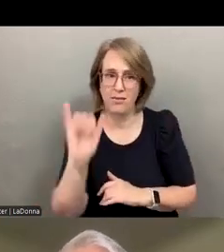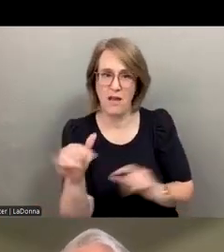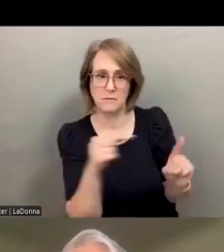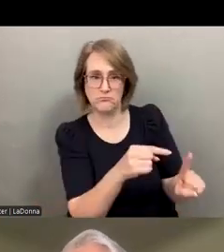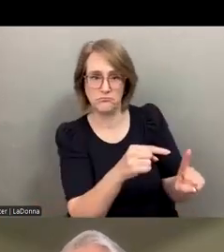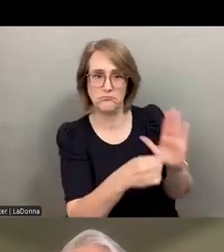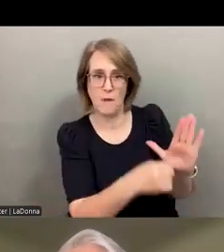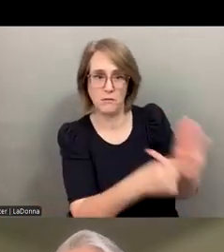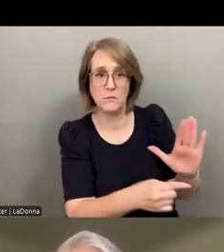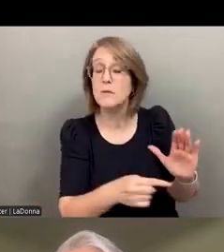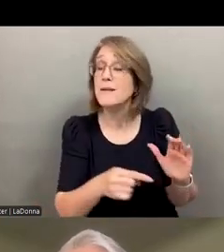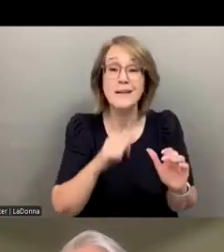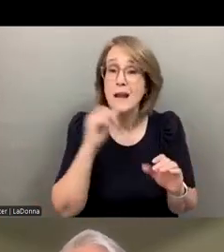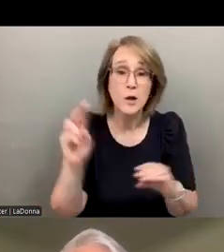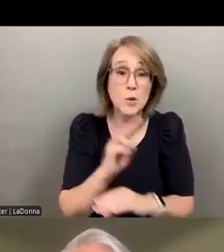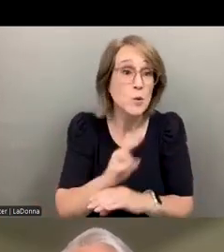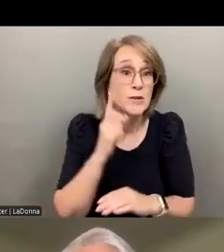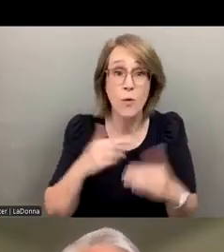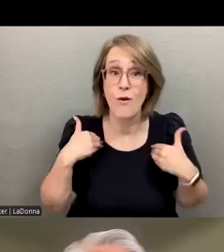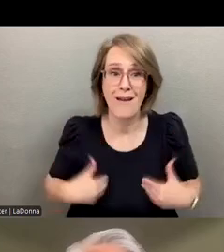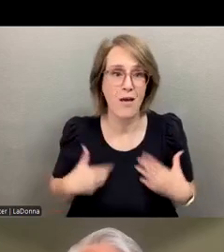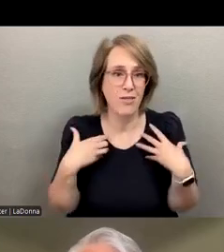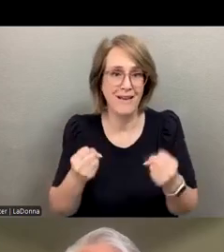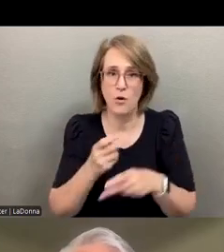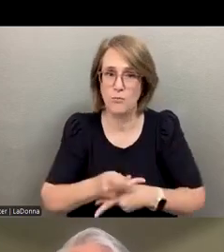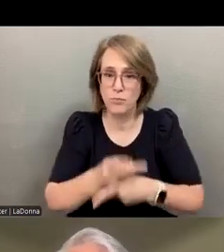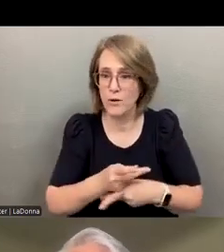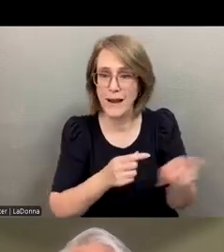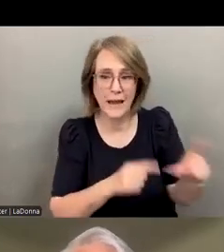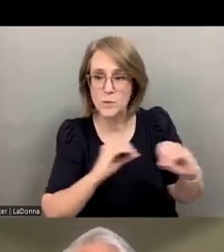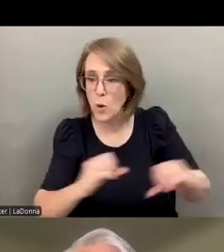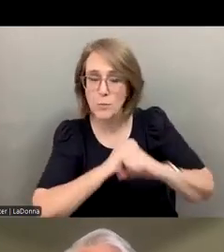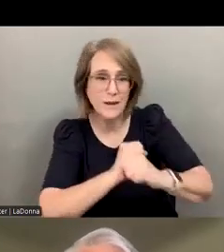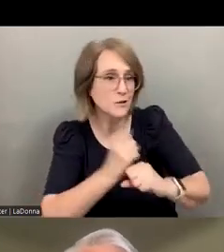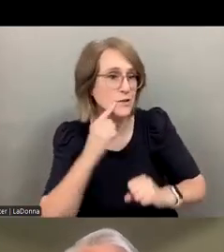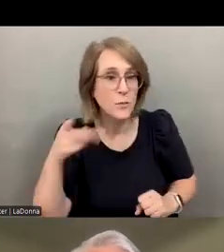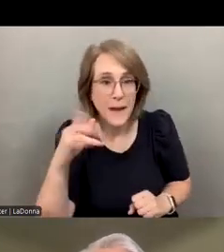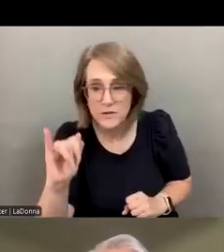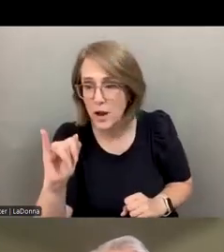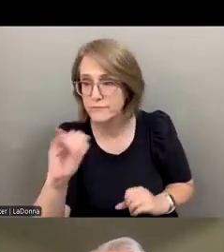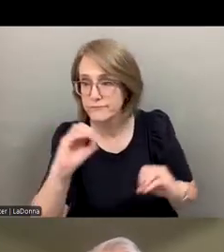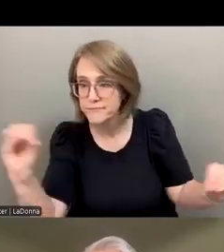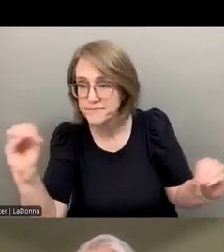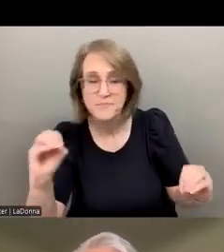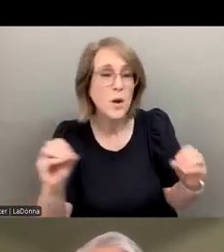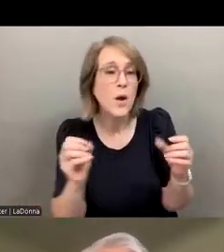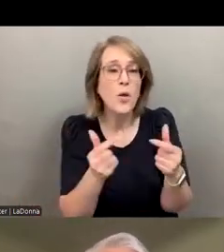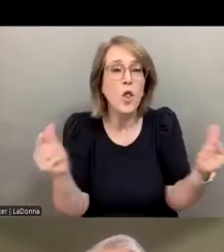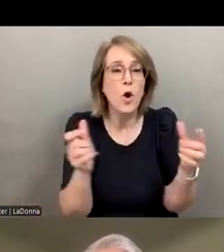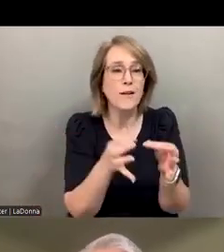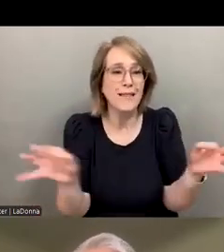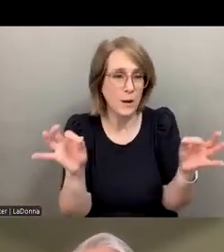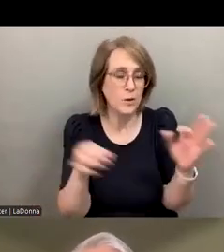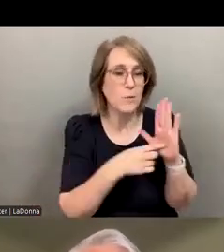to be used for healthcare purposes. It does not have any protections for PHI. The large-language models that